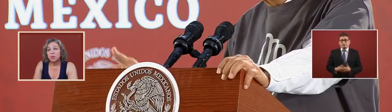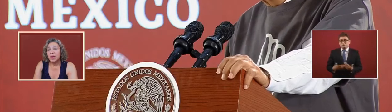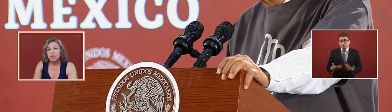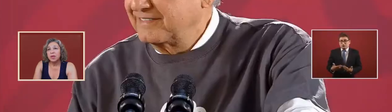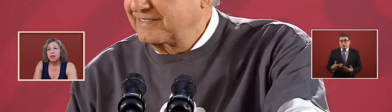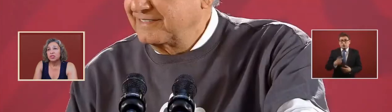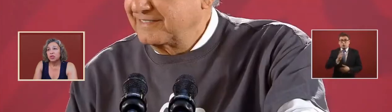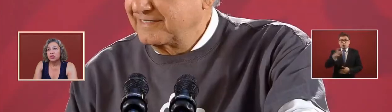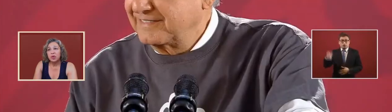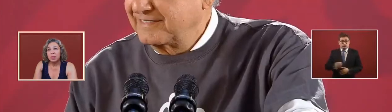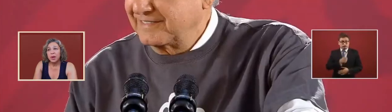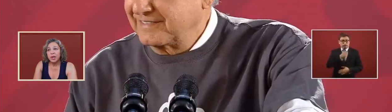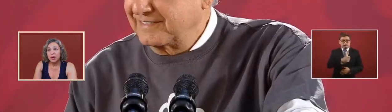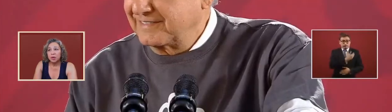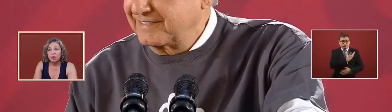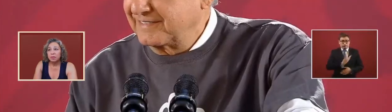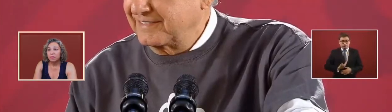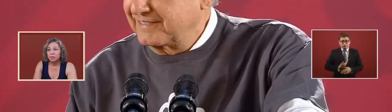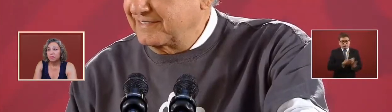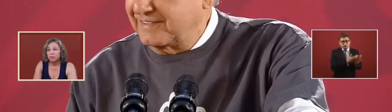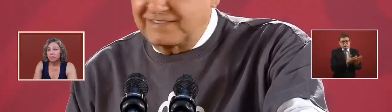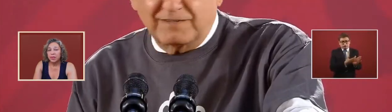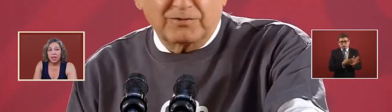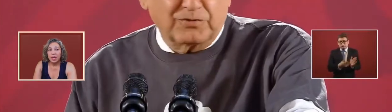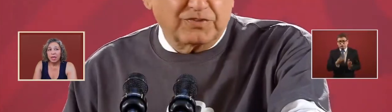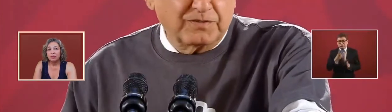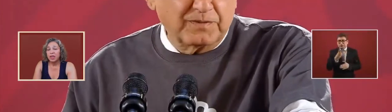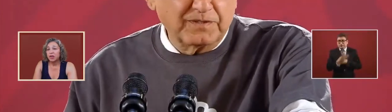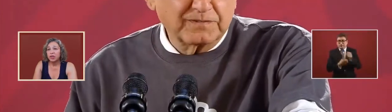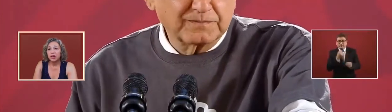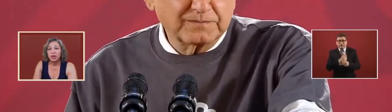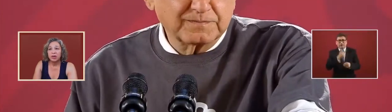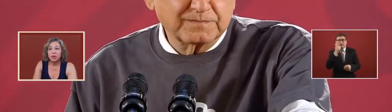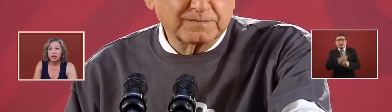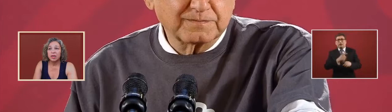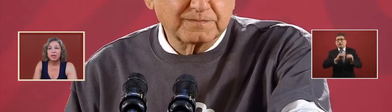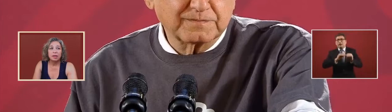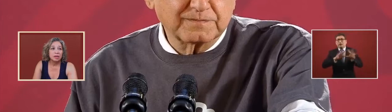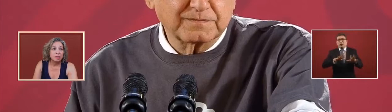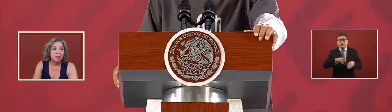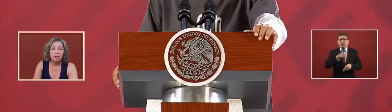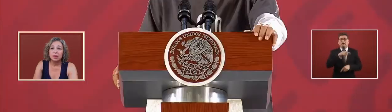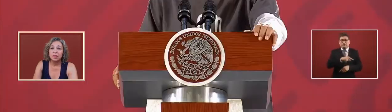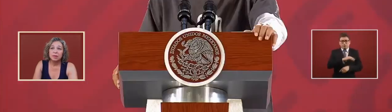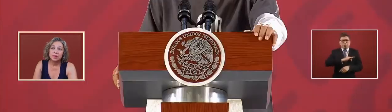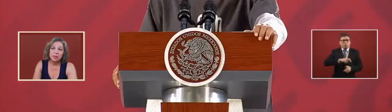so by three years don't you already know if they are good or no good